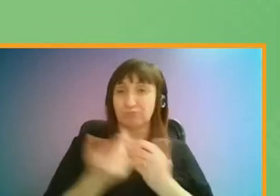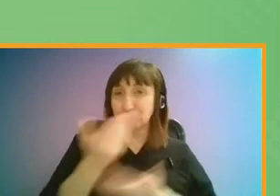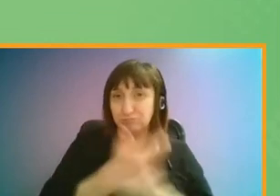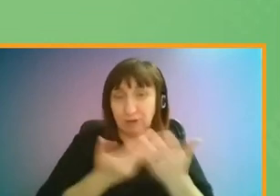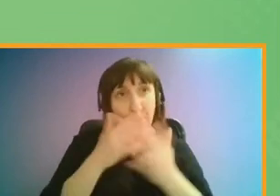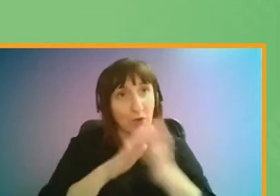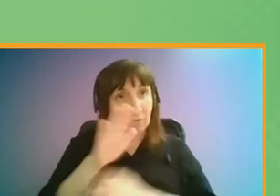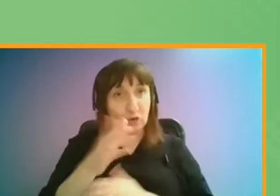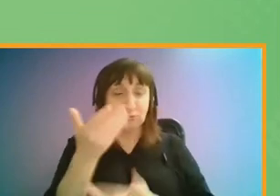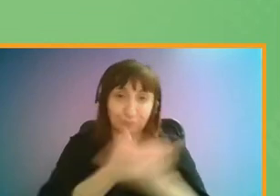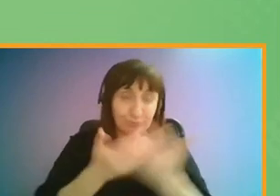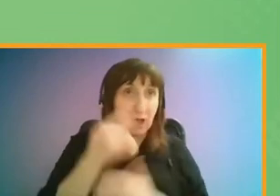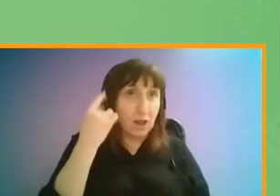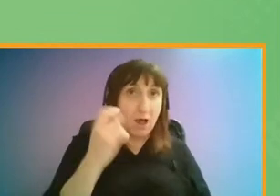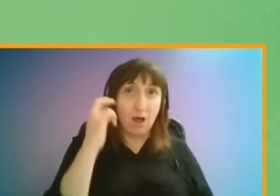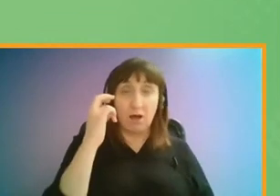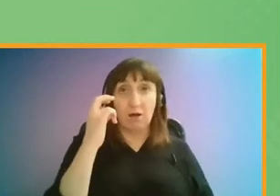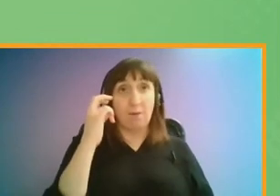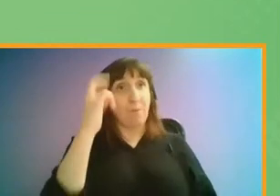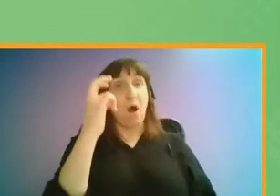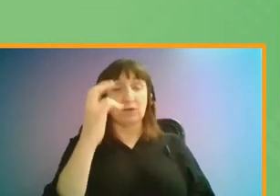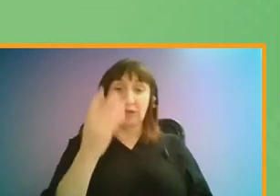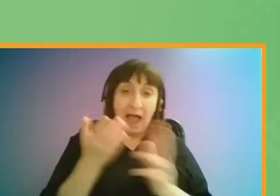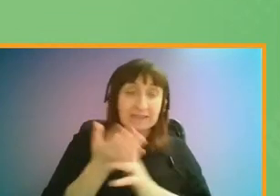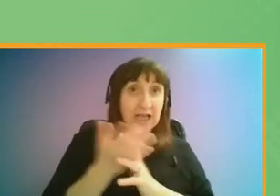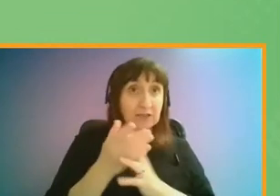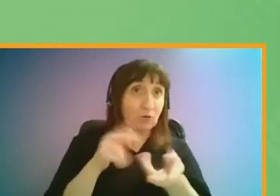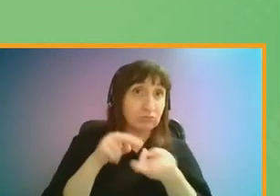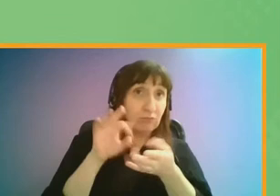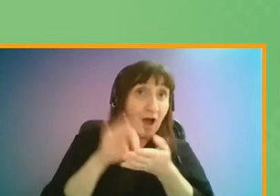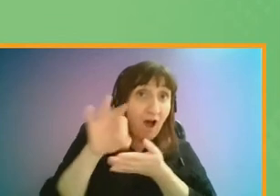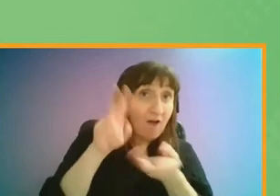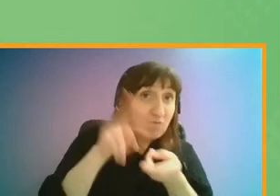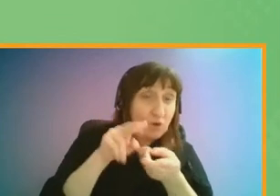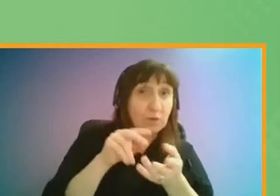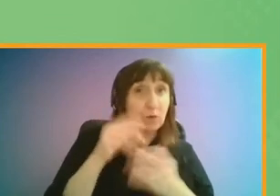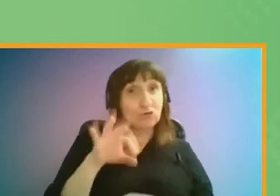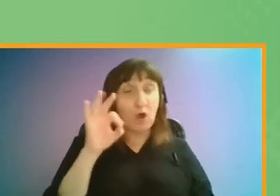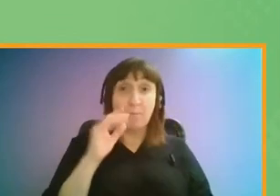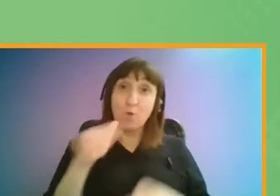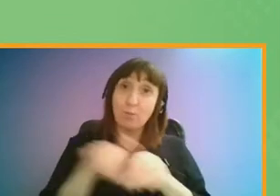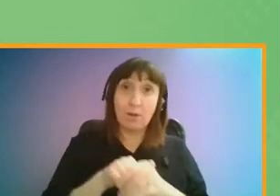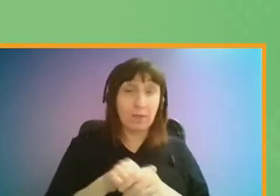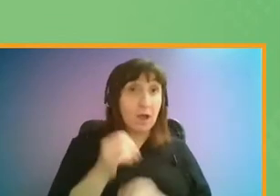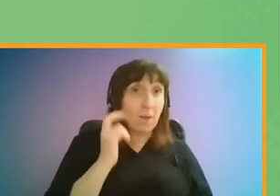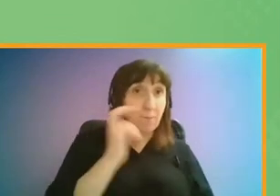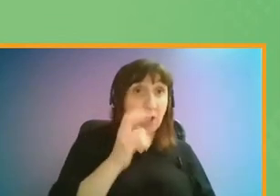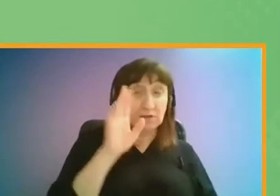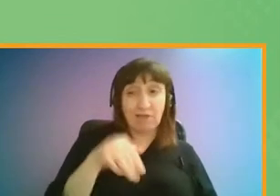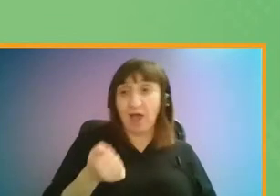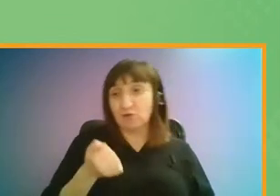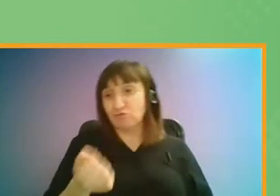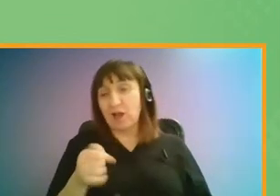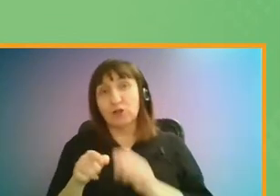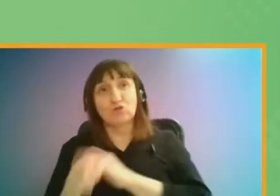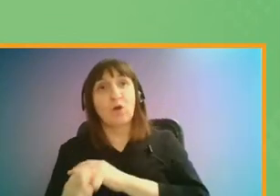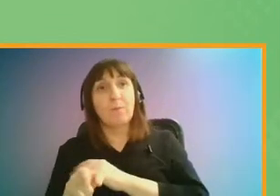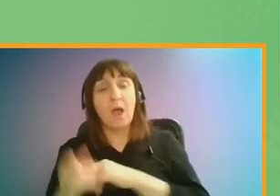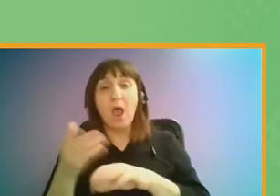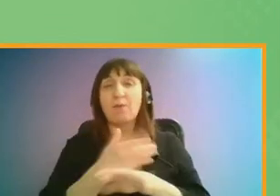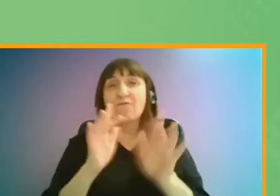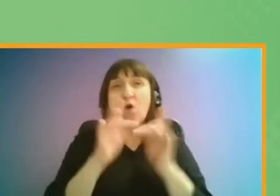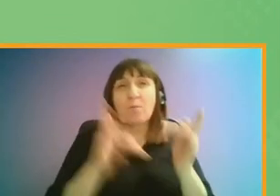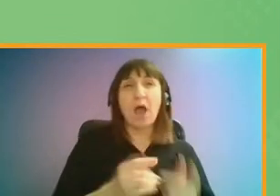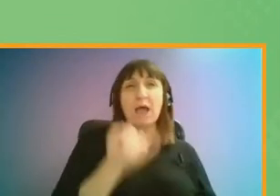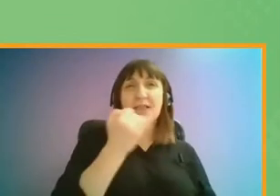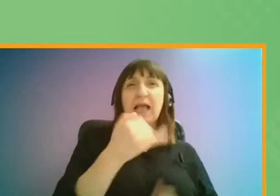the future. The bus is the most accessible and affordable choice and more people travel on the bus than the rail or the tube. Before the pandemic there were over